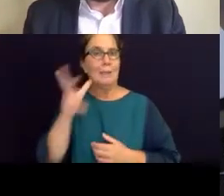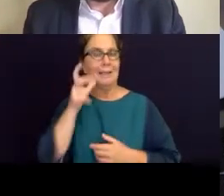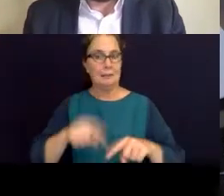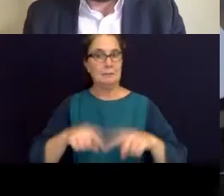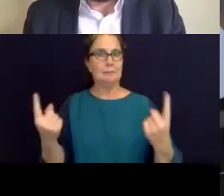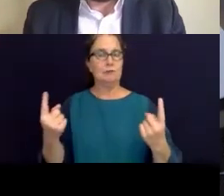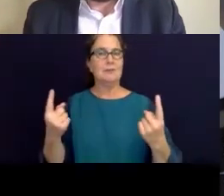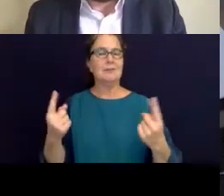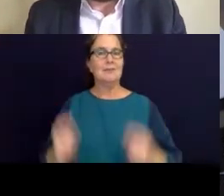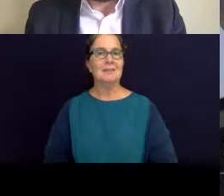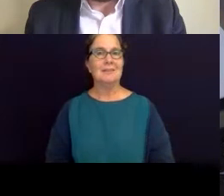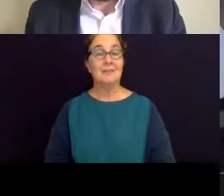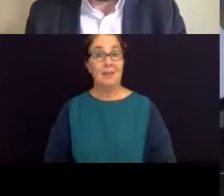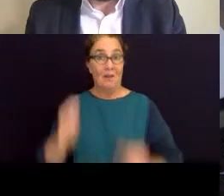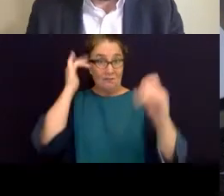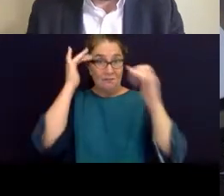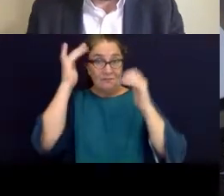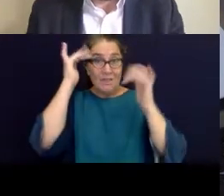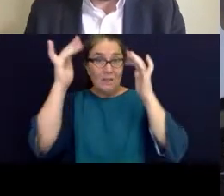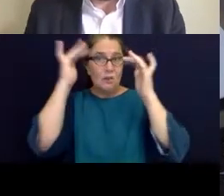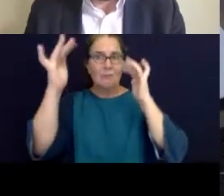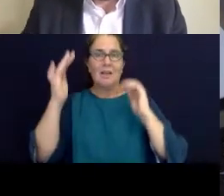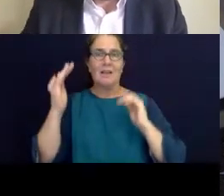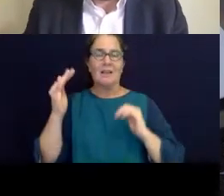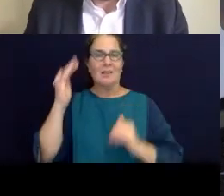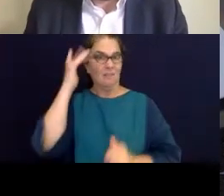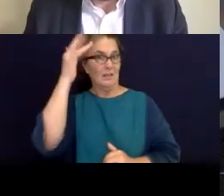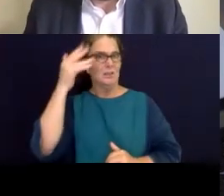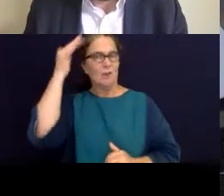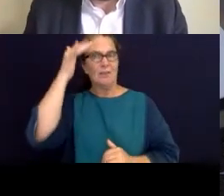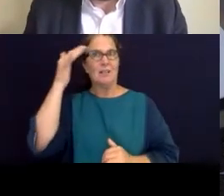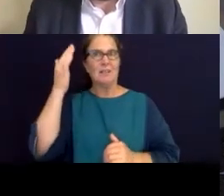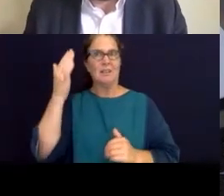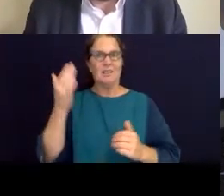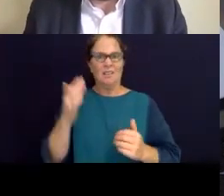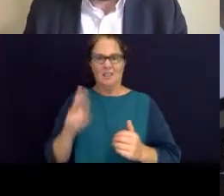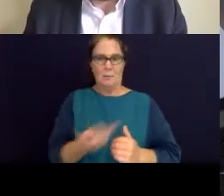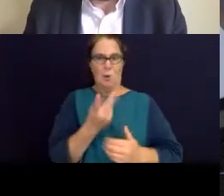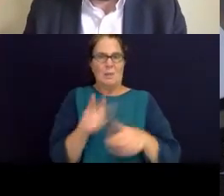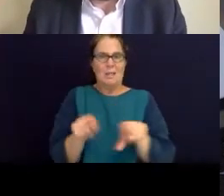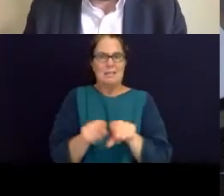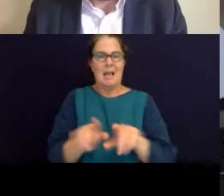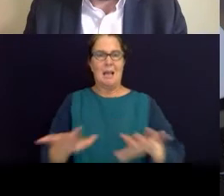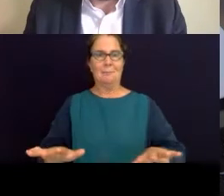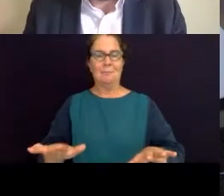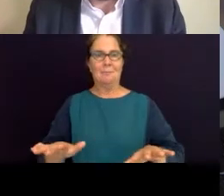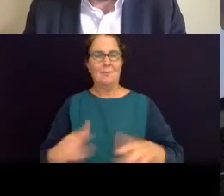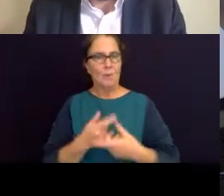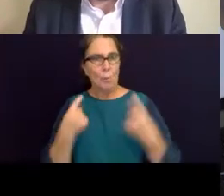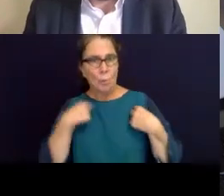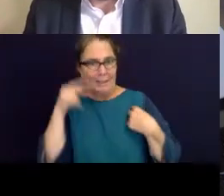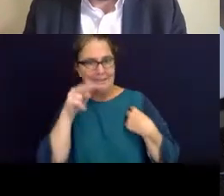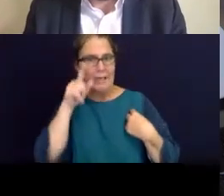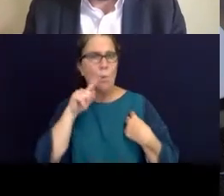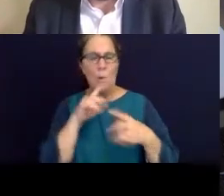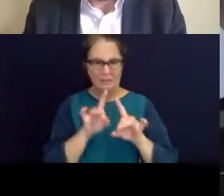philosophically and the experiences are varied, but they're the same. We see the degradation of the waterways.